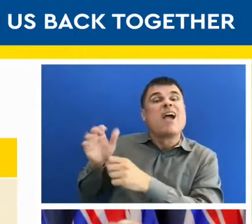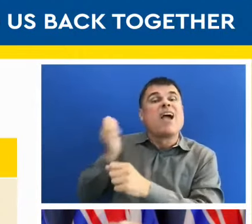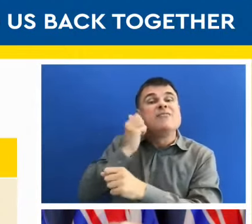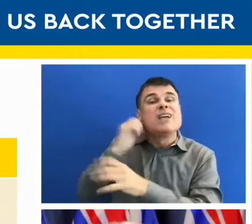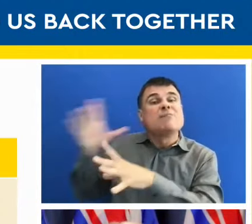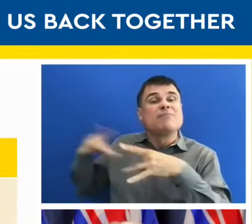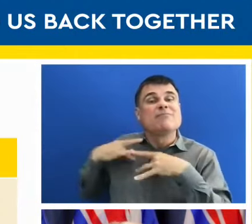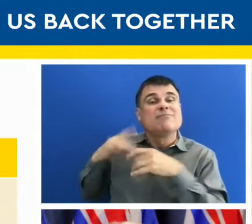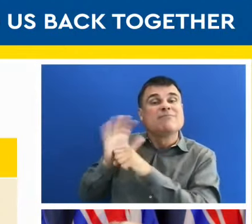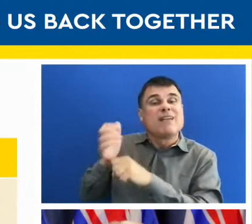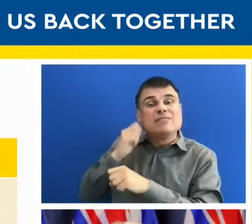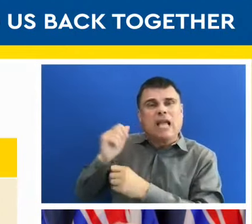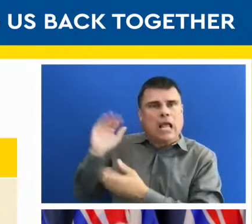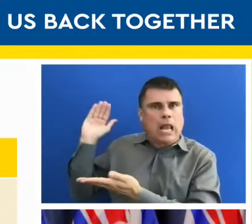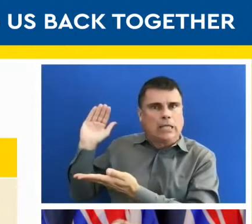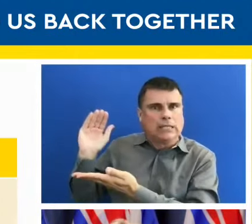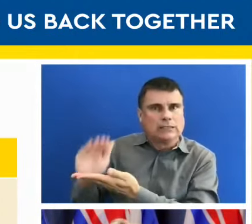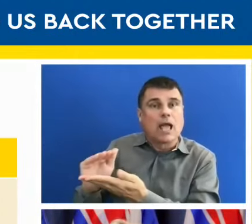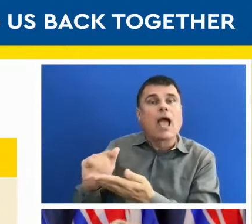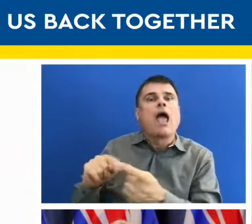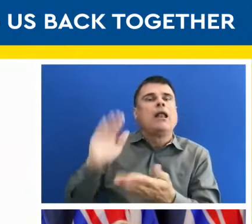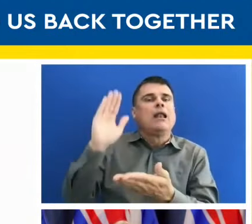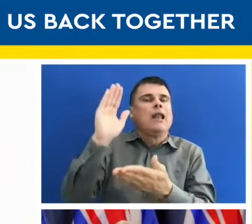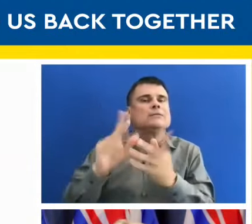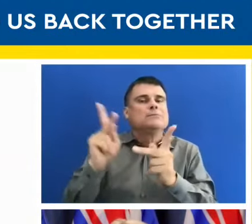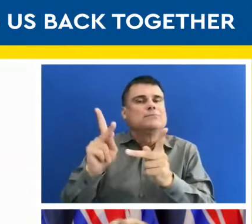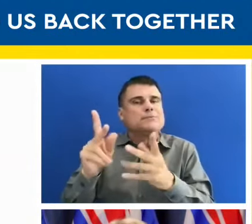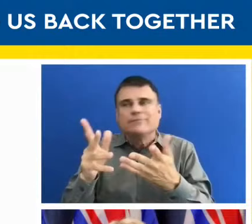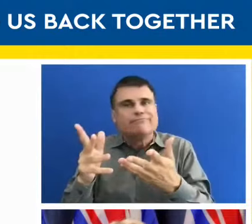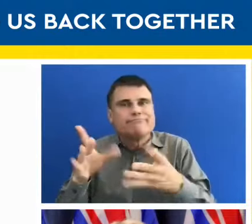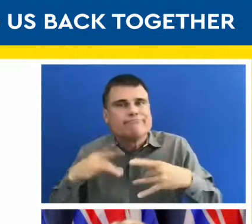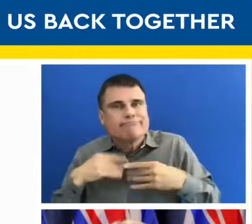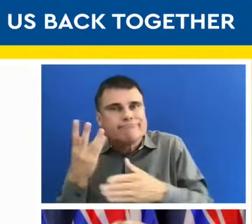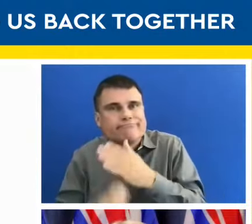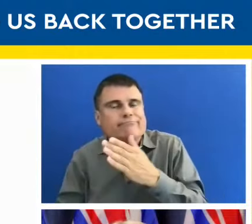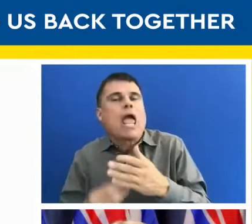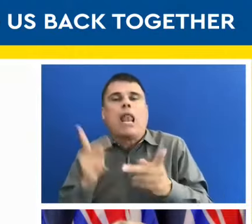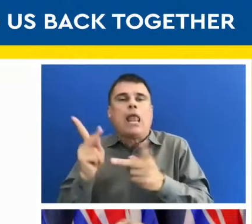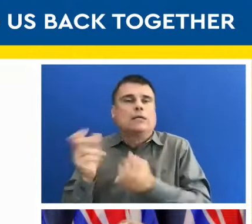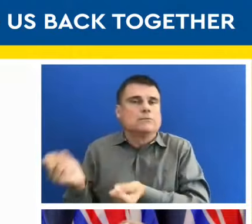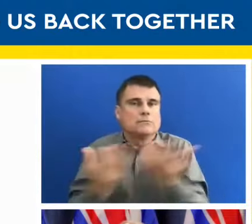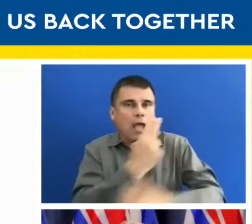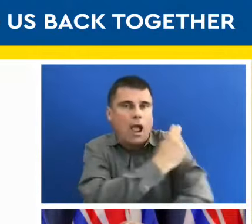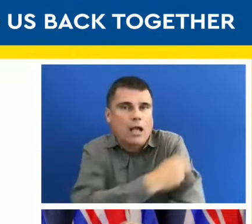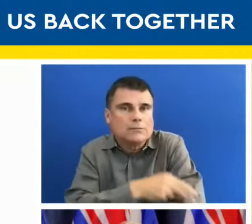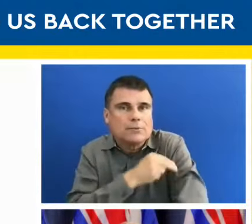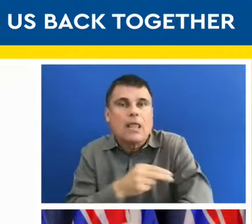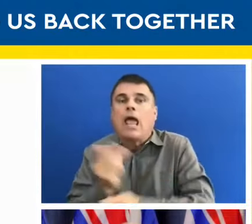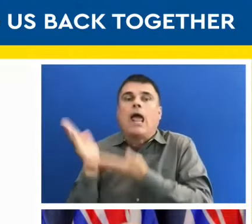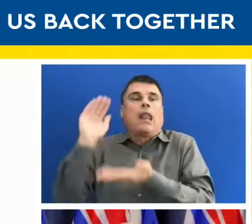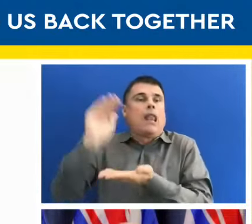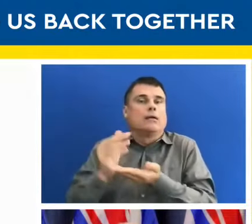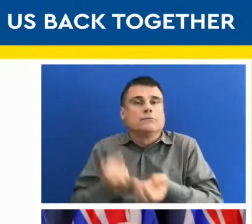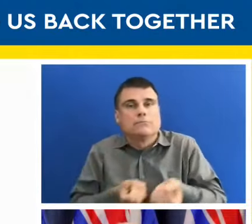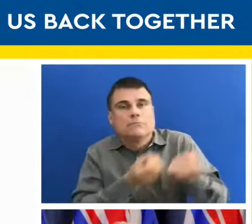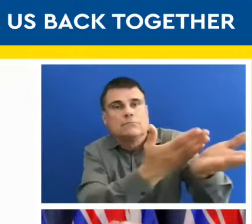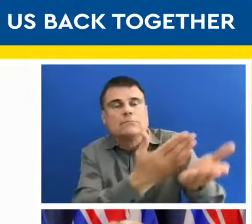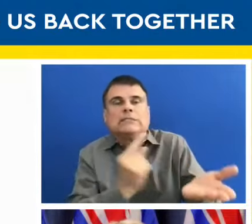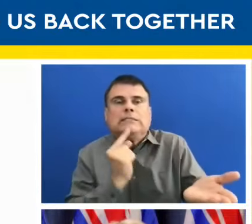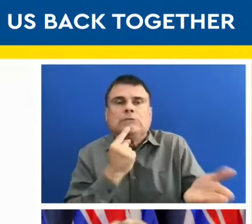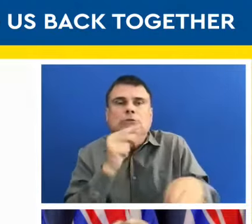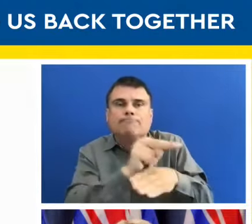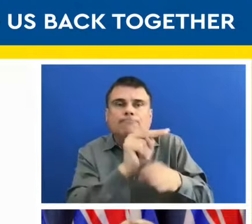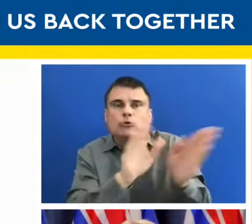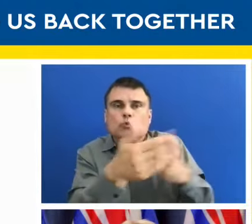hospital or in ICU. And that are some of the important measures that allow us to move forward. I showed this